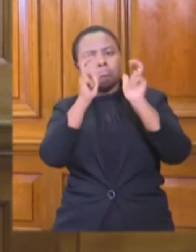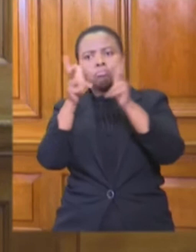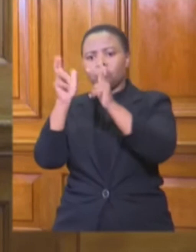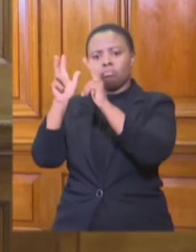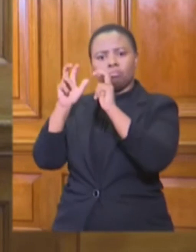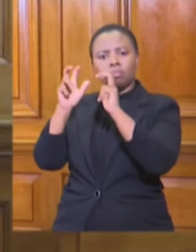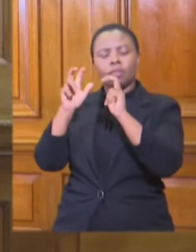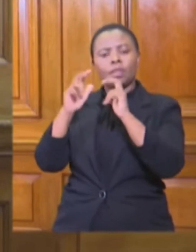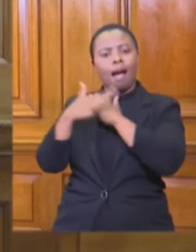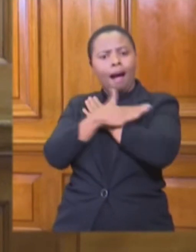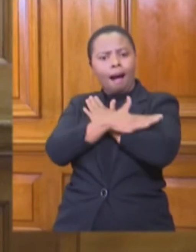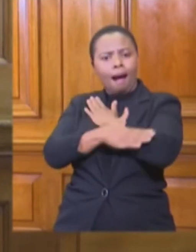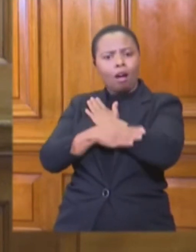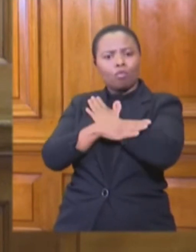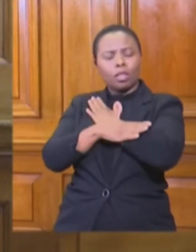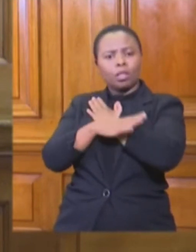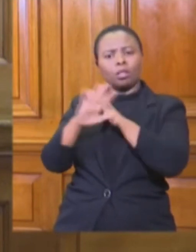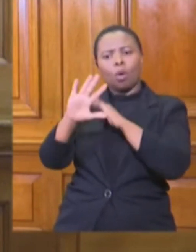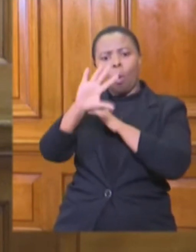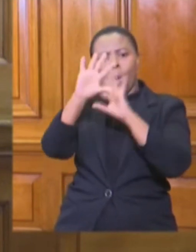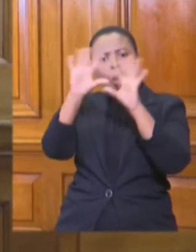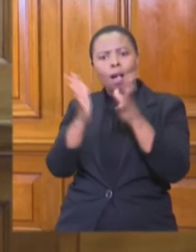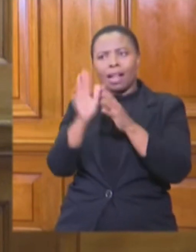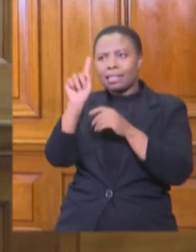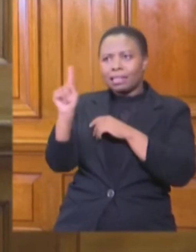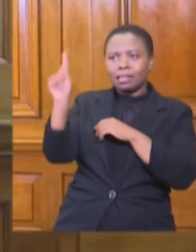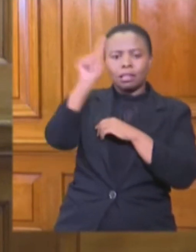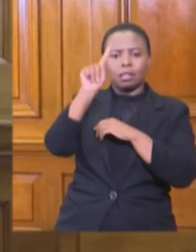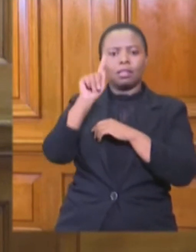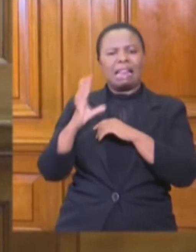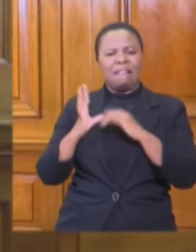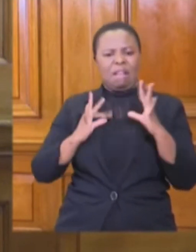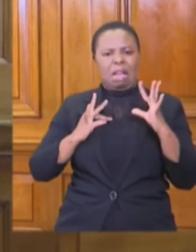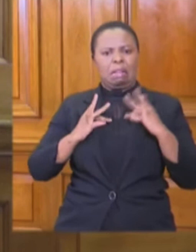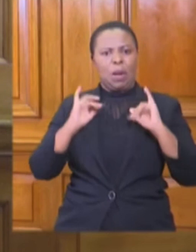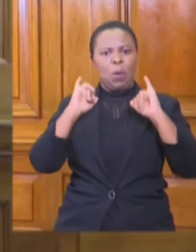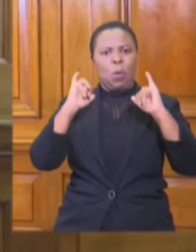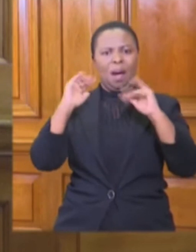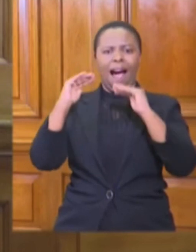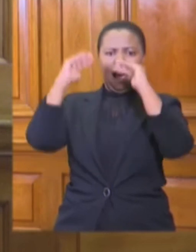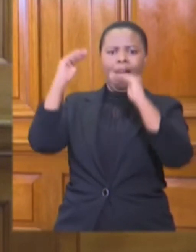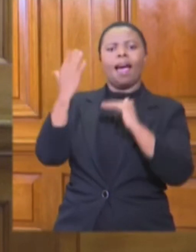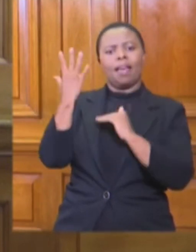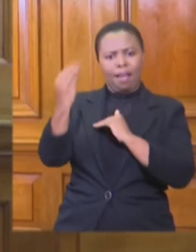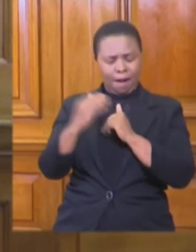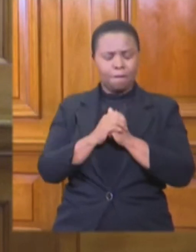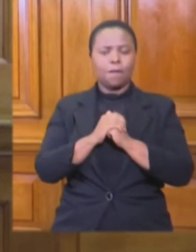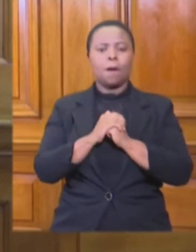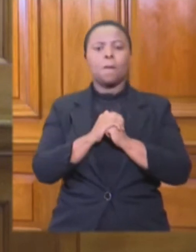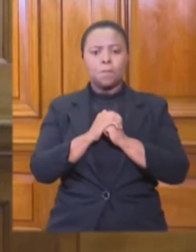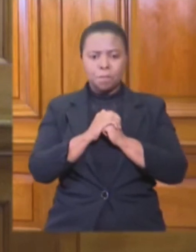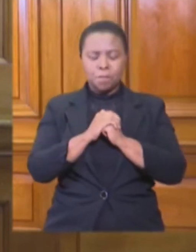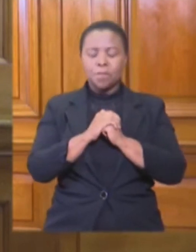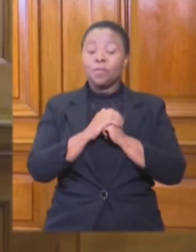world are having great infections or higher infections. So